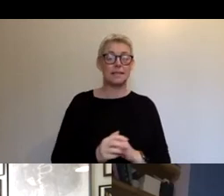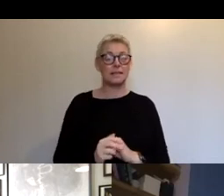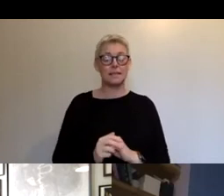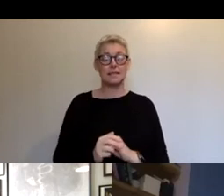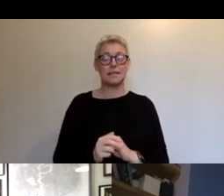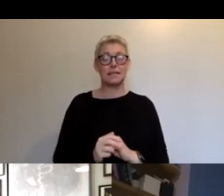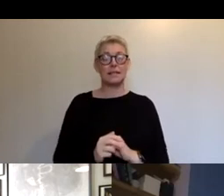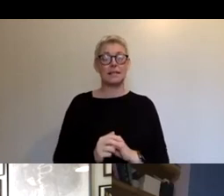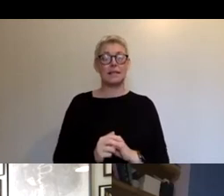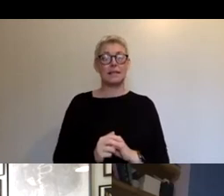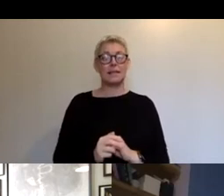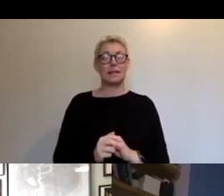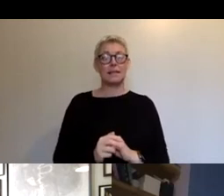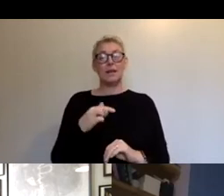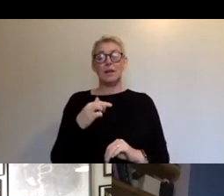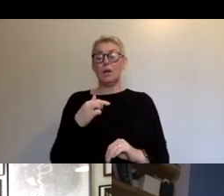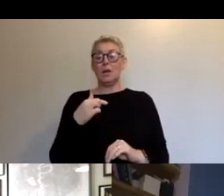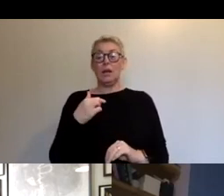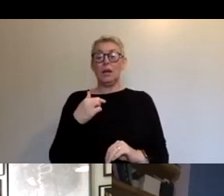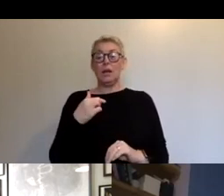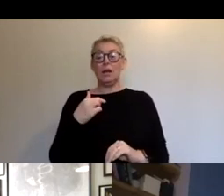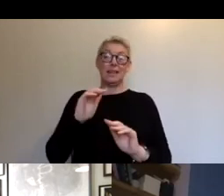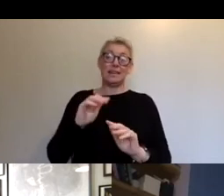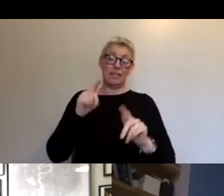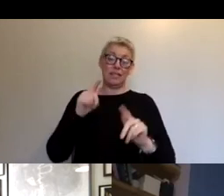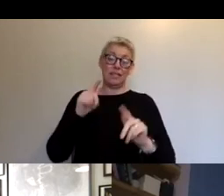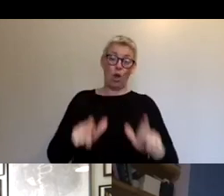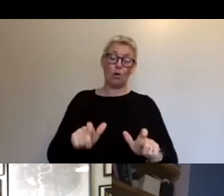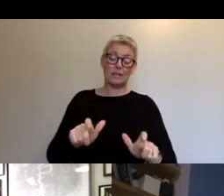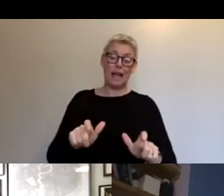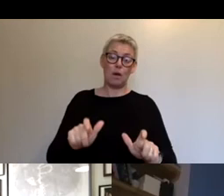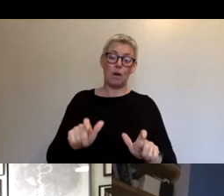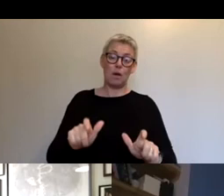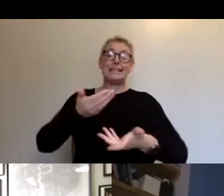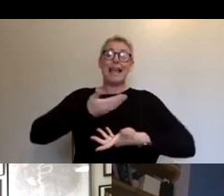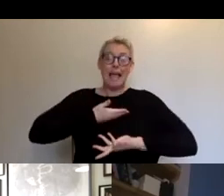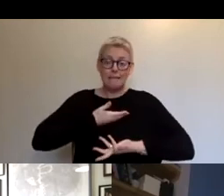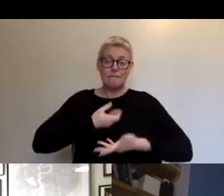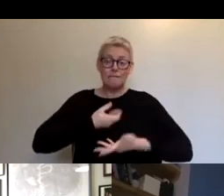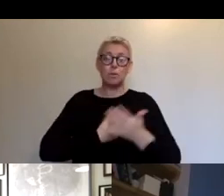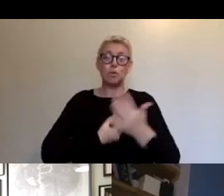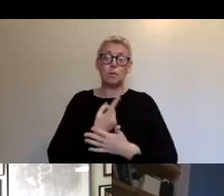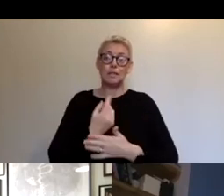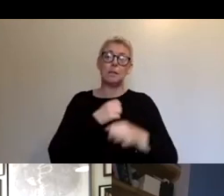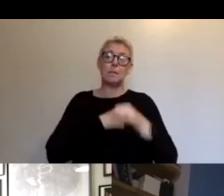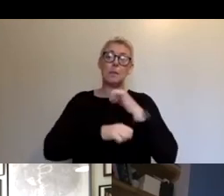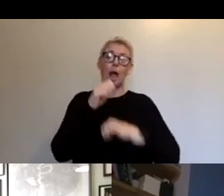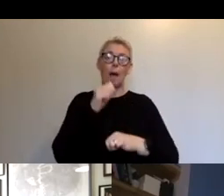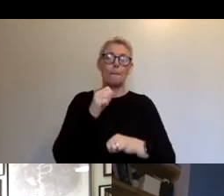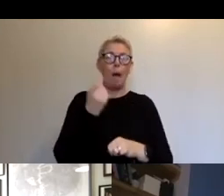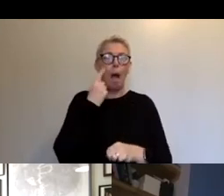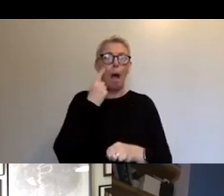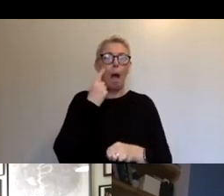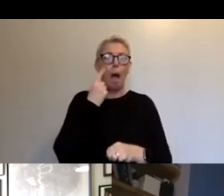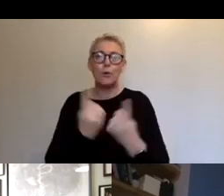to be experimental online was one of the big things for Watershed. And that might be seem a bit odd for people who know us well, because